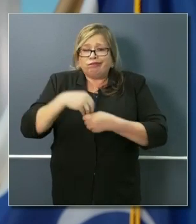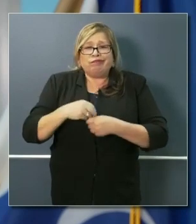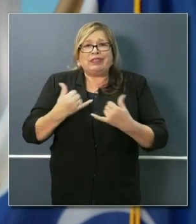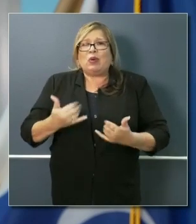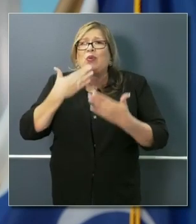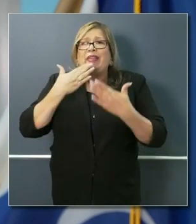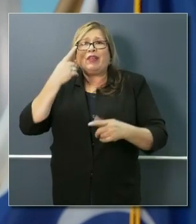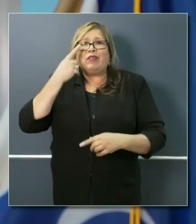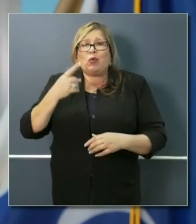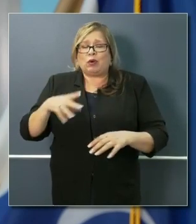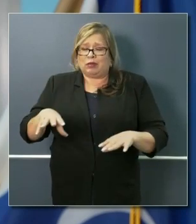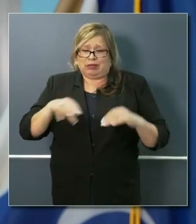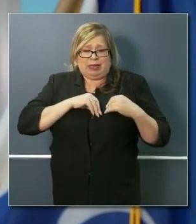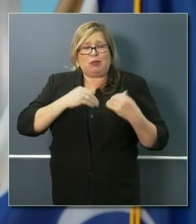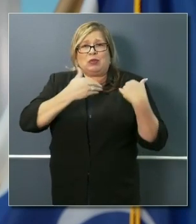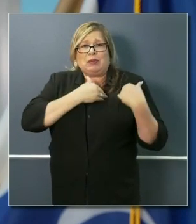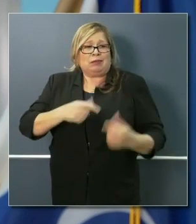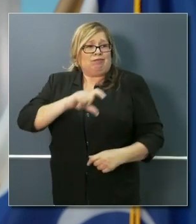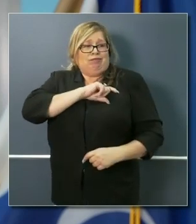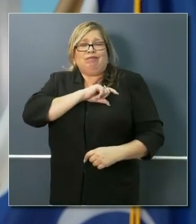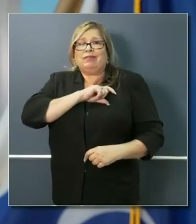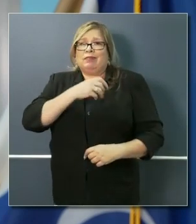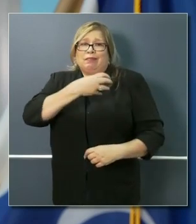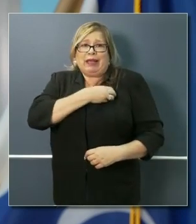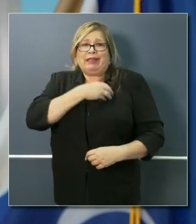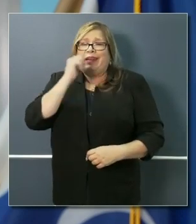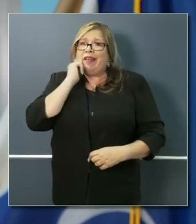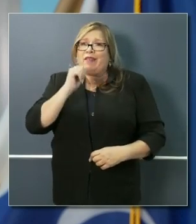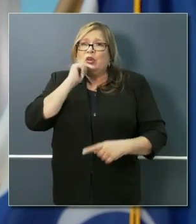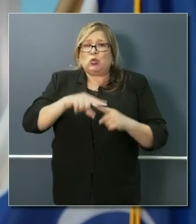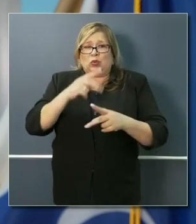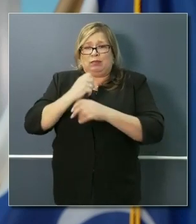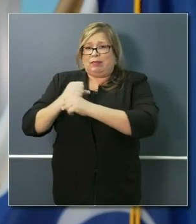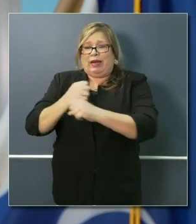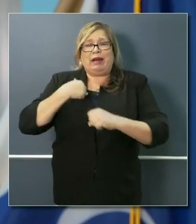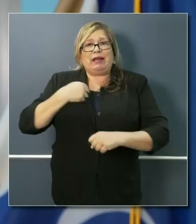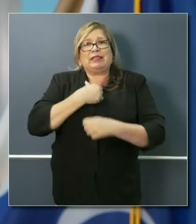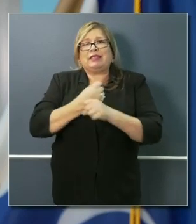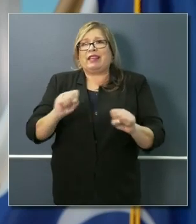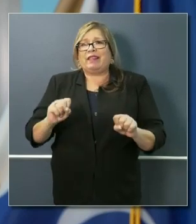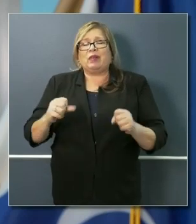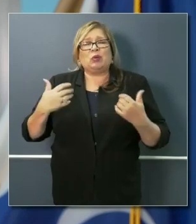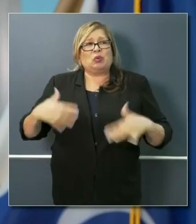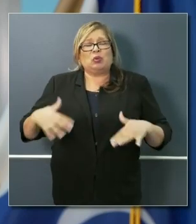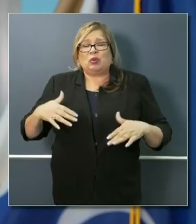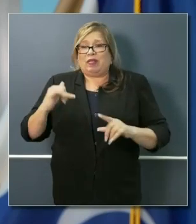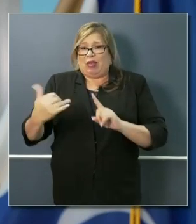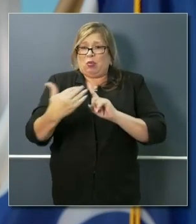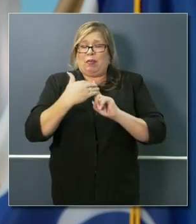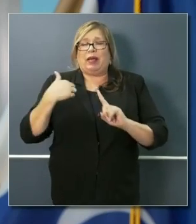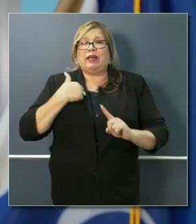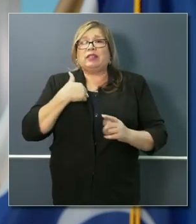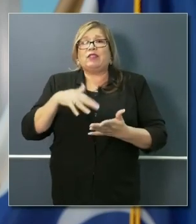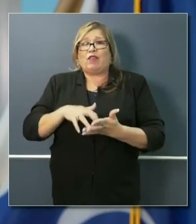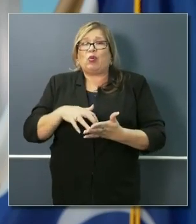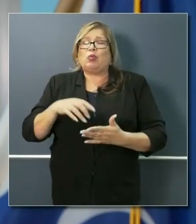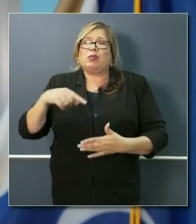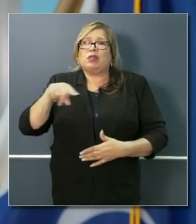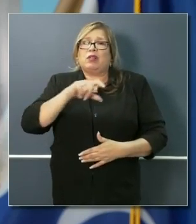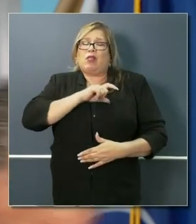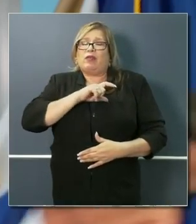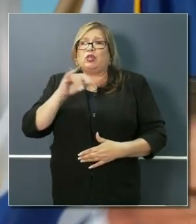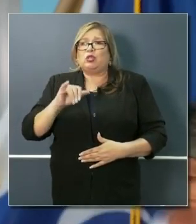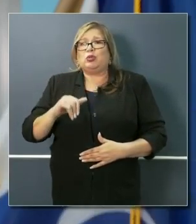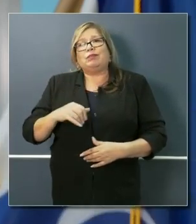putting on a badge every damn morning to keep people safe. And it's a reminder of how vulnerable law enforcement is as well. Take care, everybody.